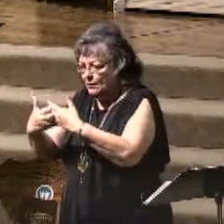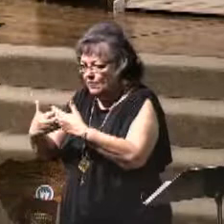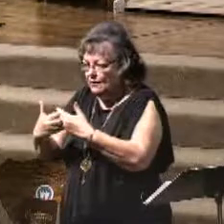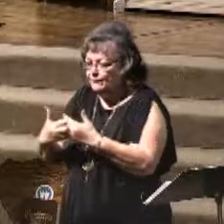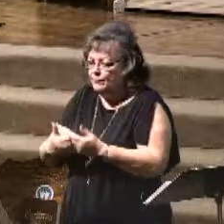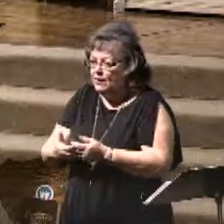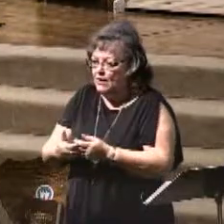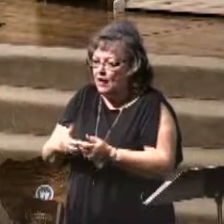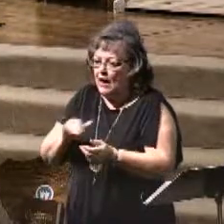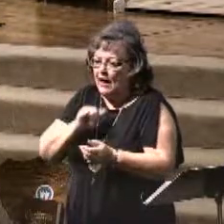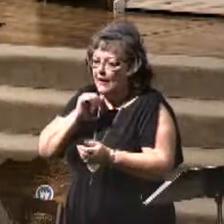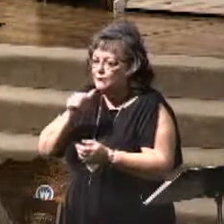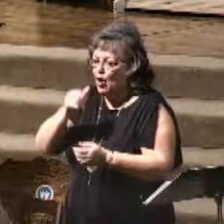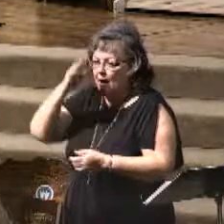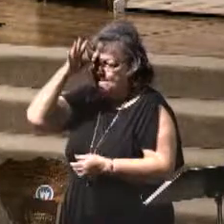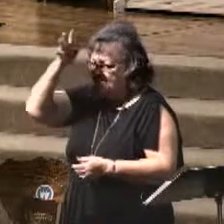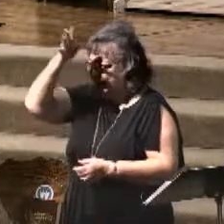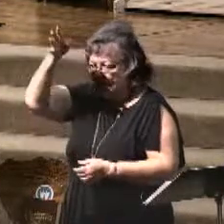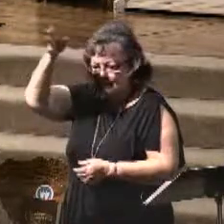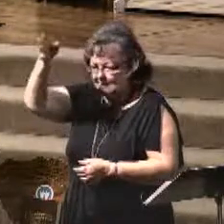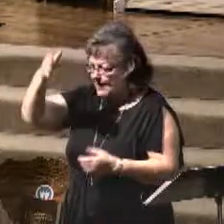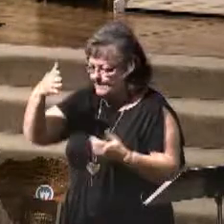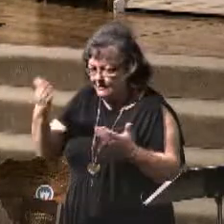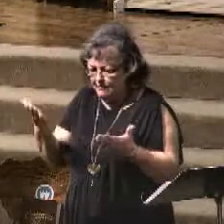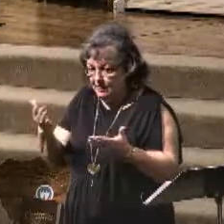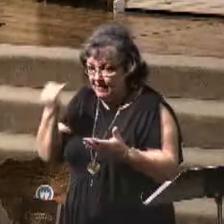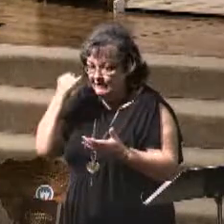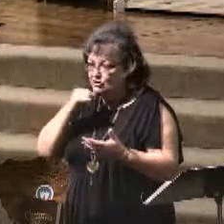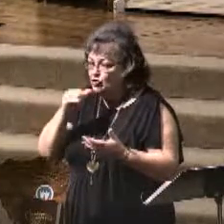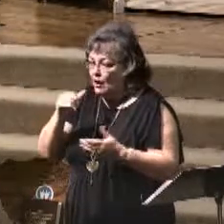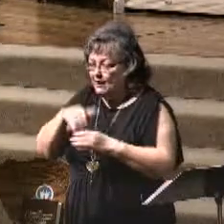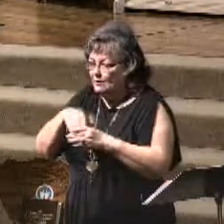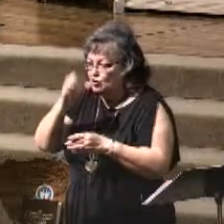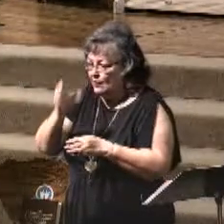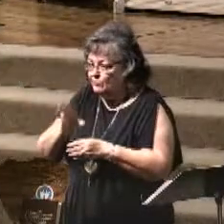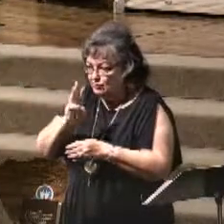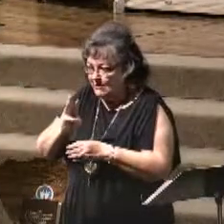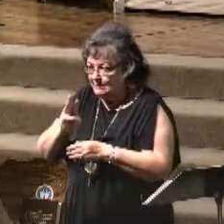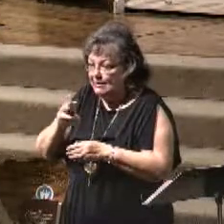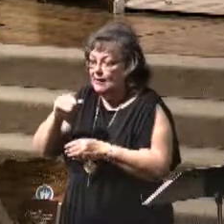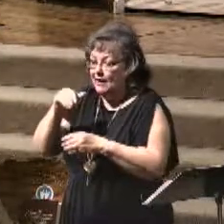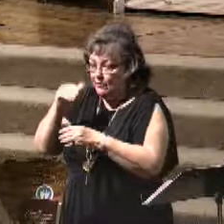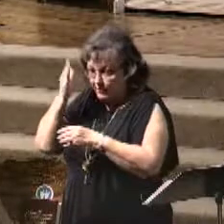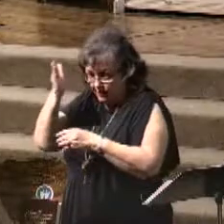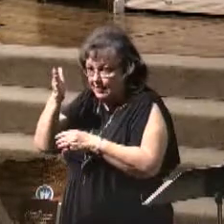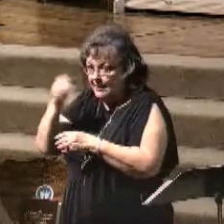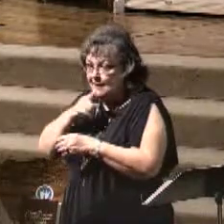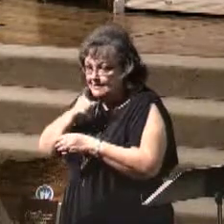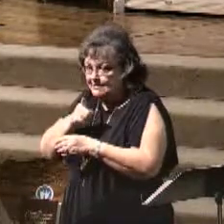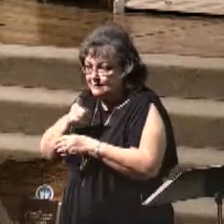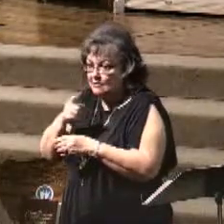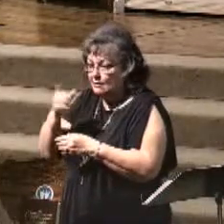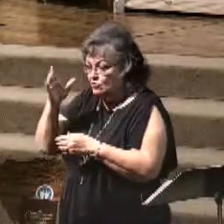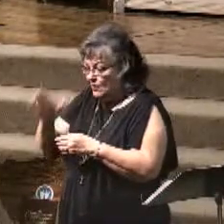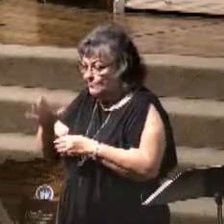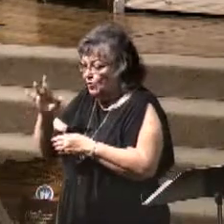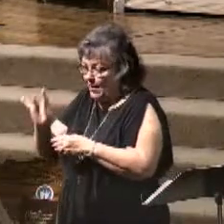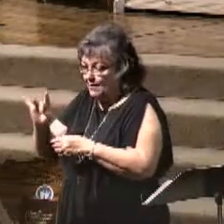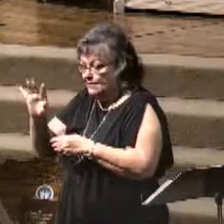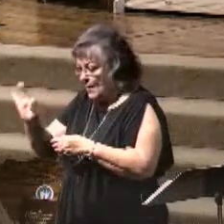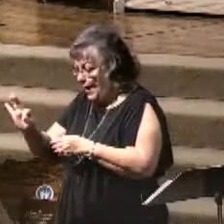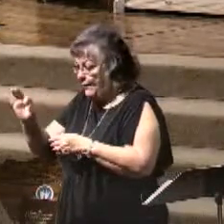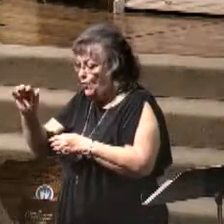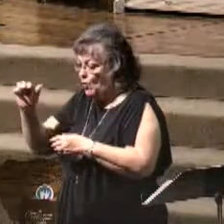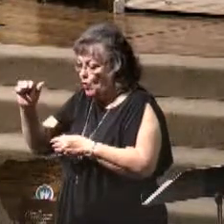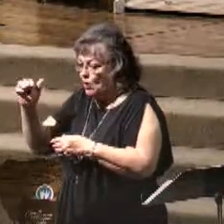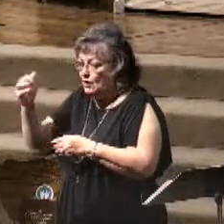I'm not making this stuff up. If it's not in chapter 6, it's in chapter 8, chapter 9, or chapter 16. I'm not making it up.